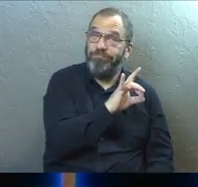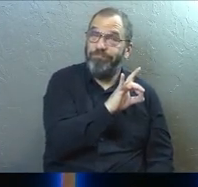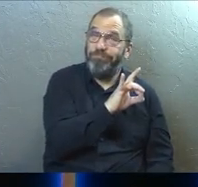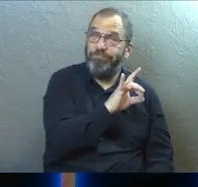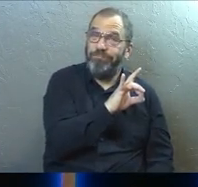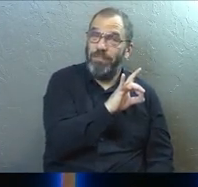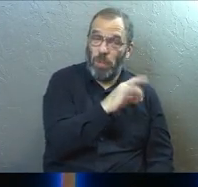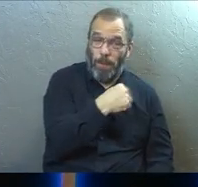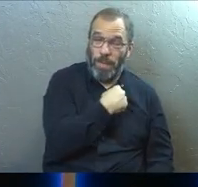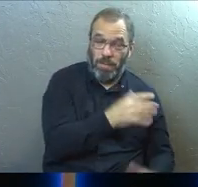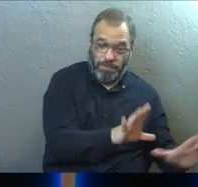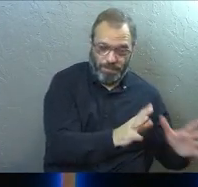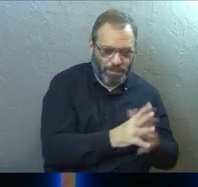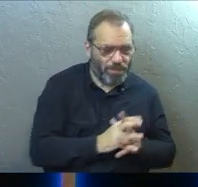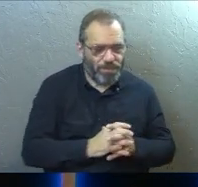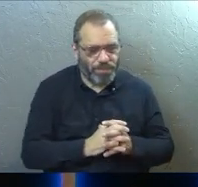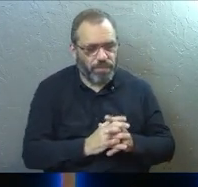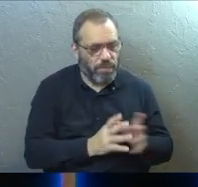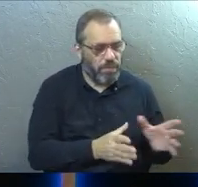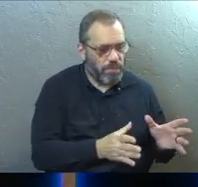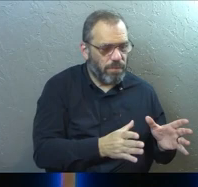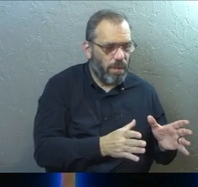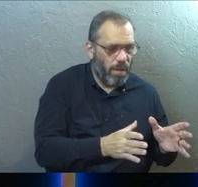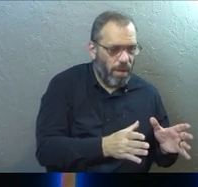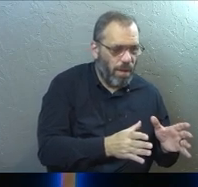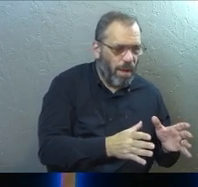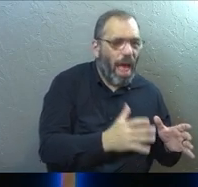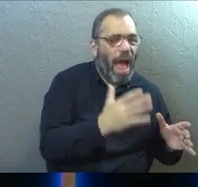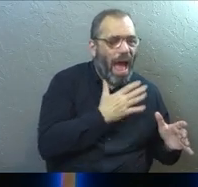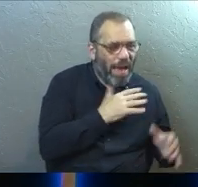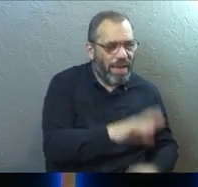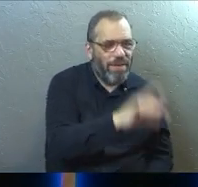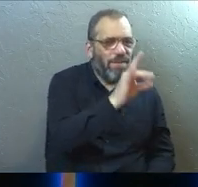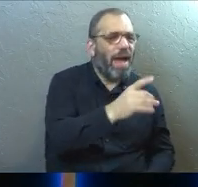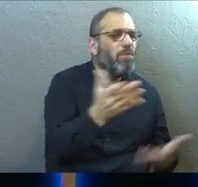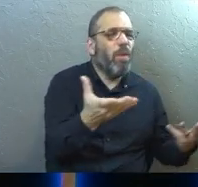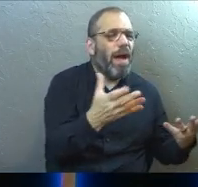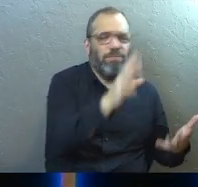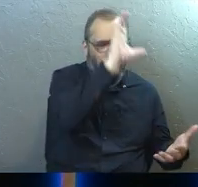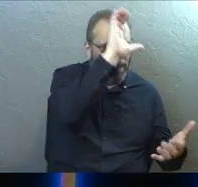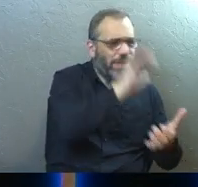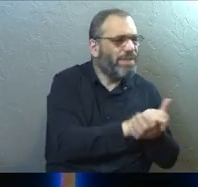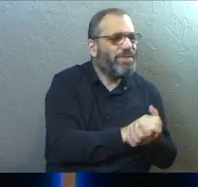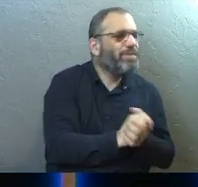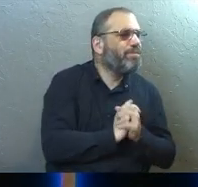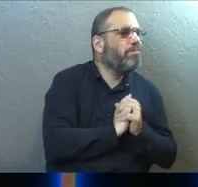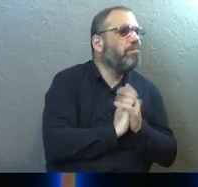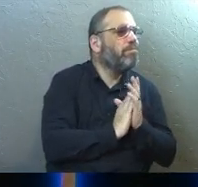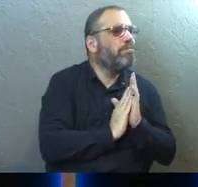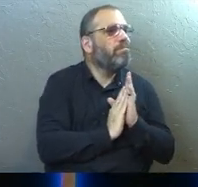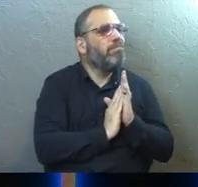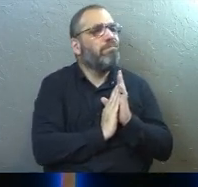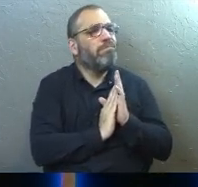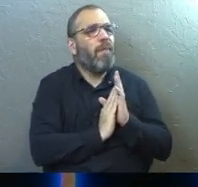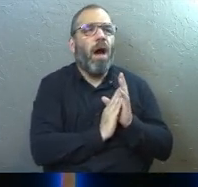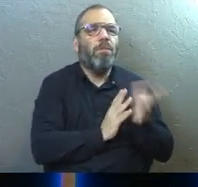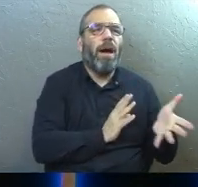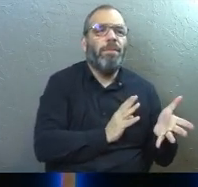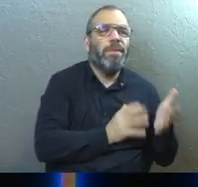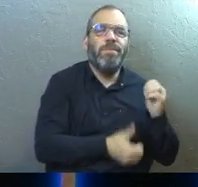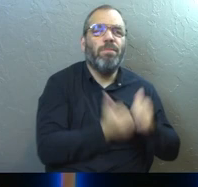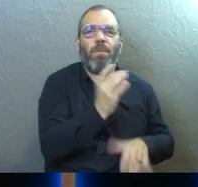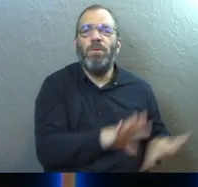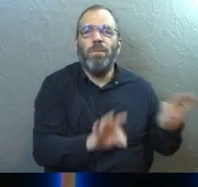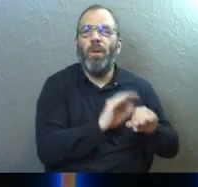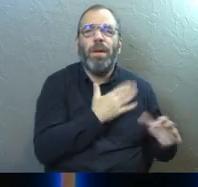So in the me-shaped life, I've got to discover what it is that I believe. Which is probably the most